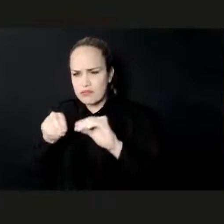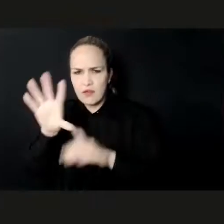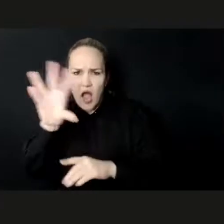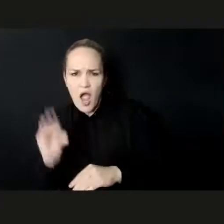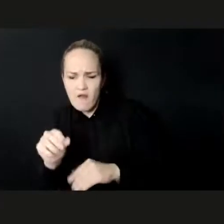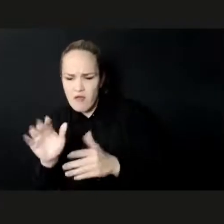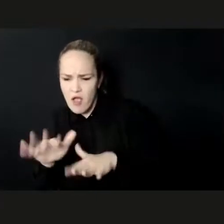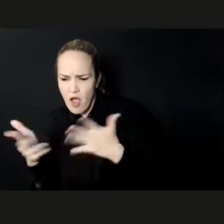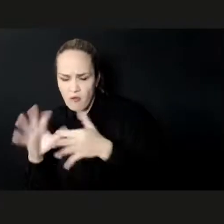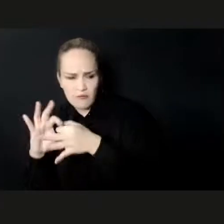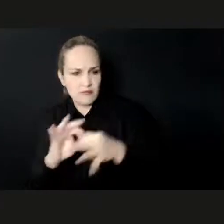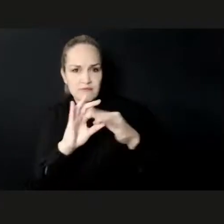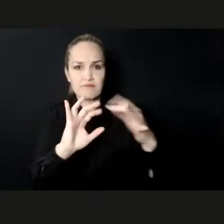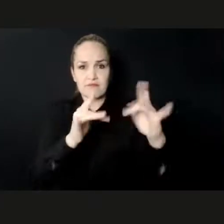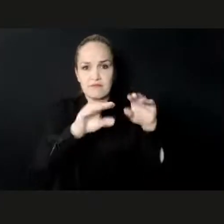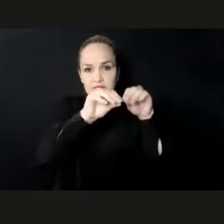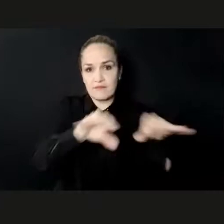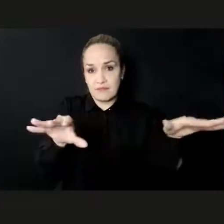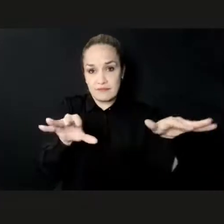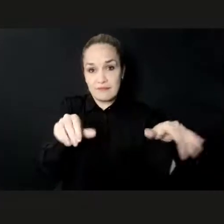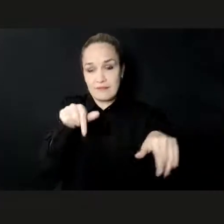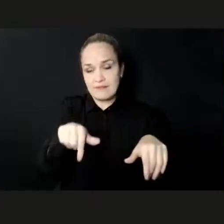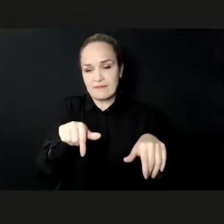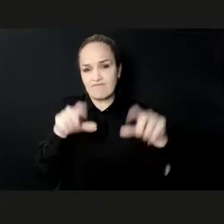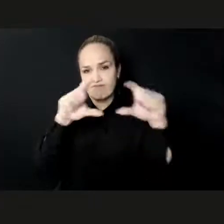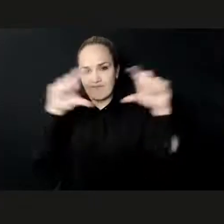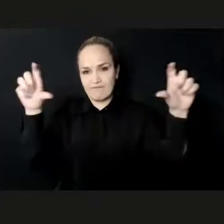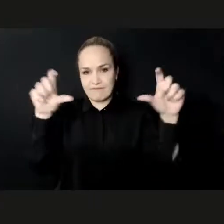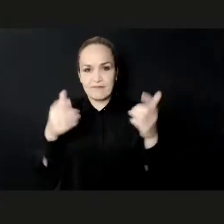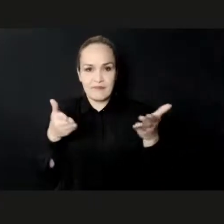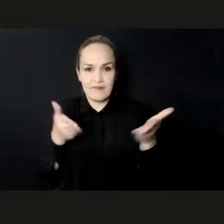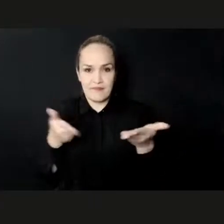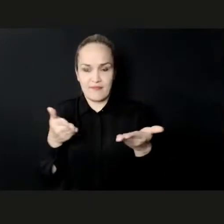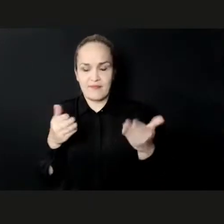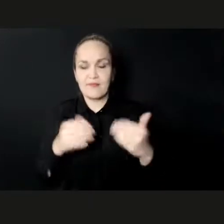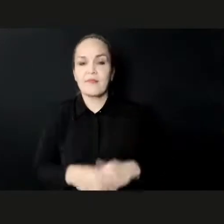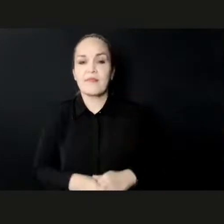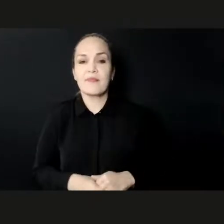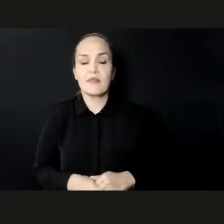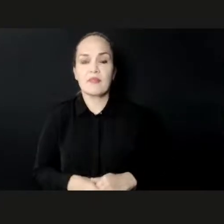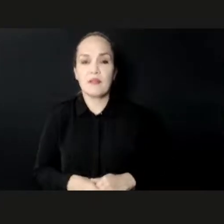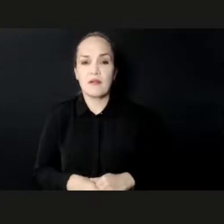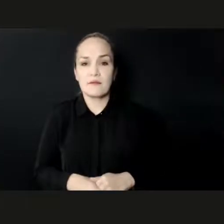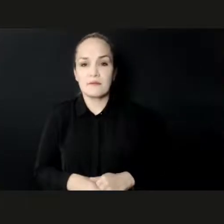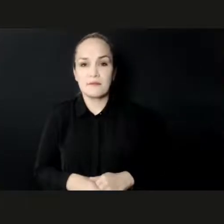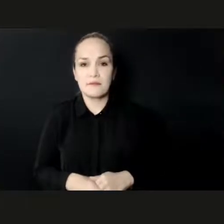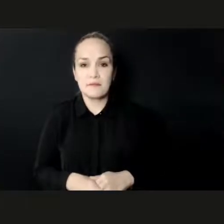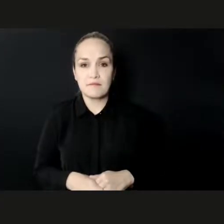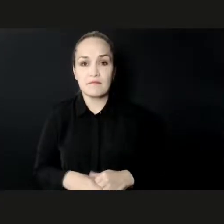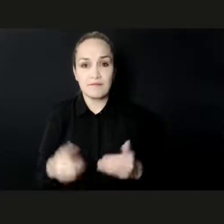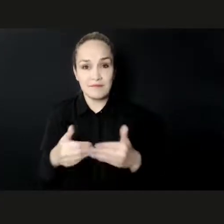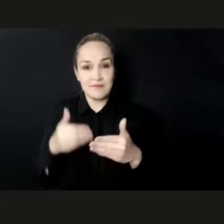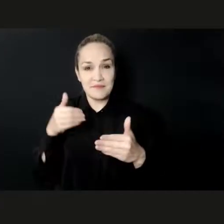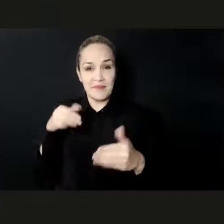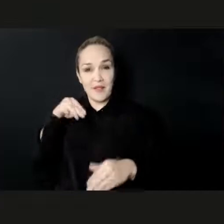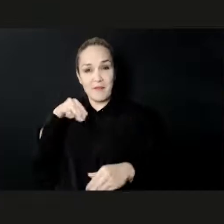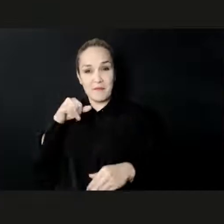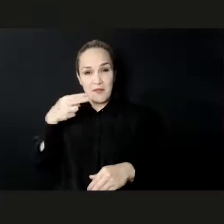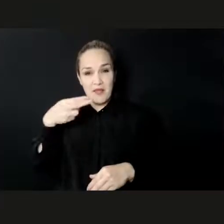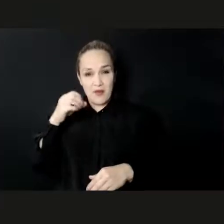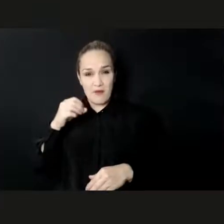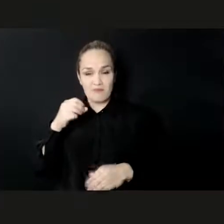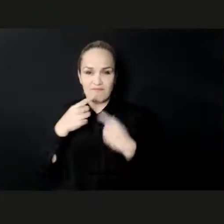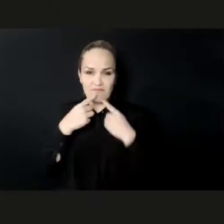started today's seminar, and Sound Diplomacy. We have, over the many years, having an excellent collaboration